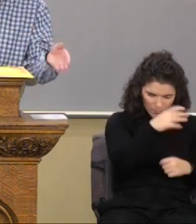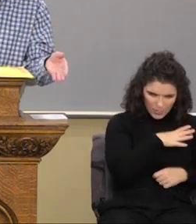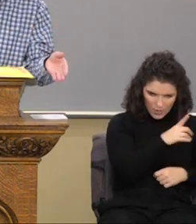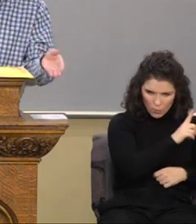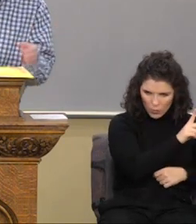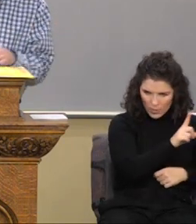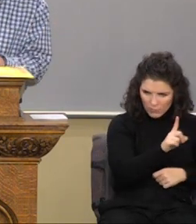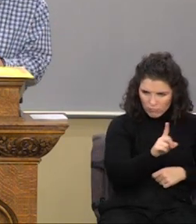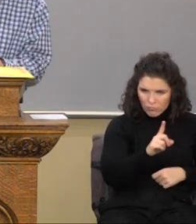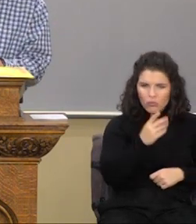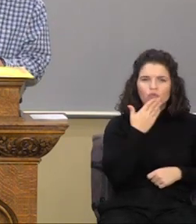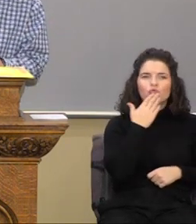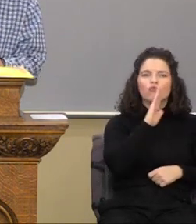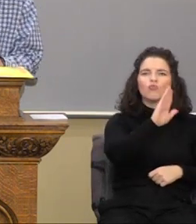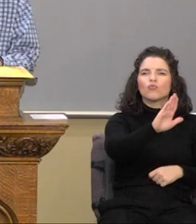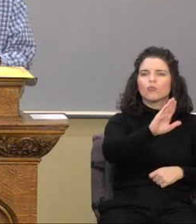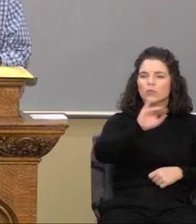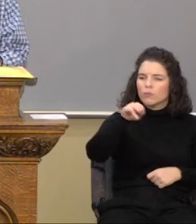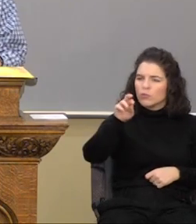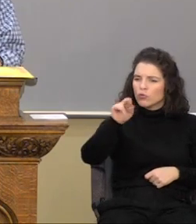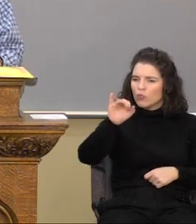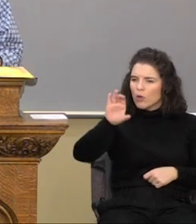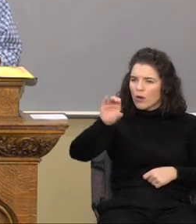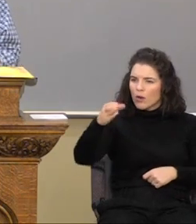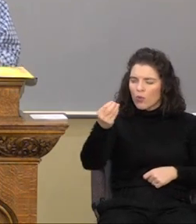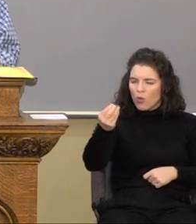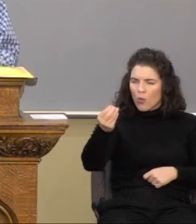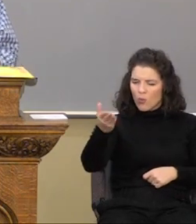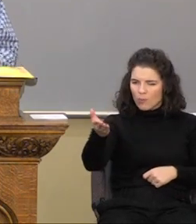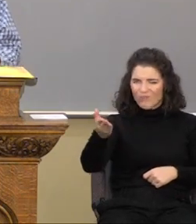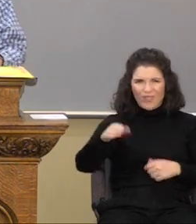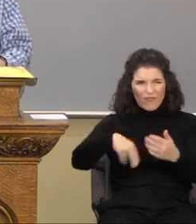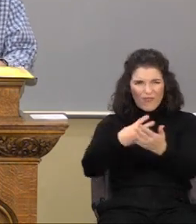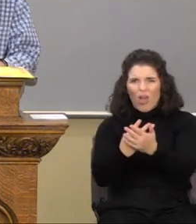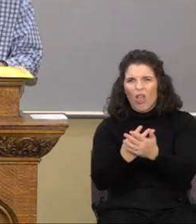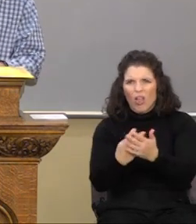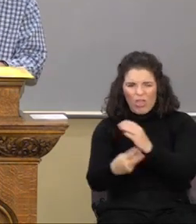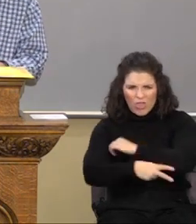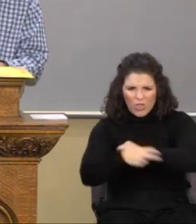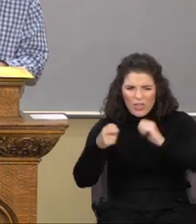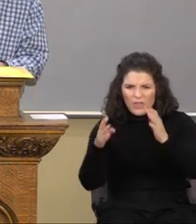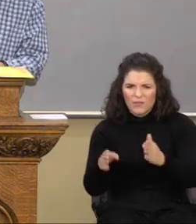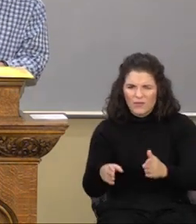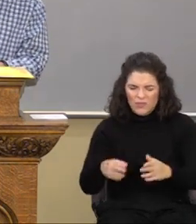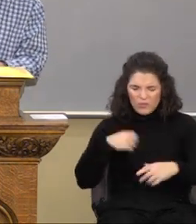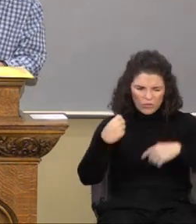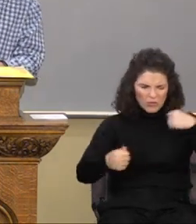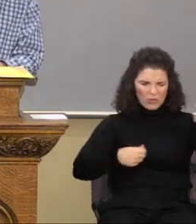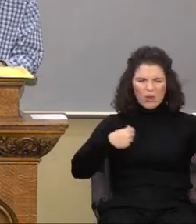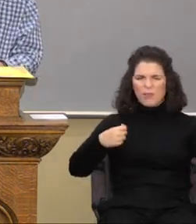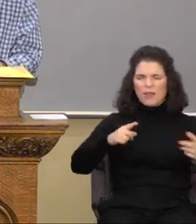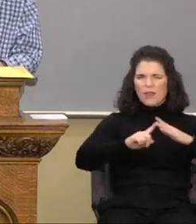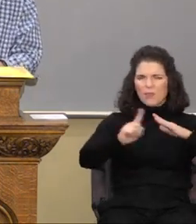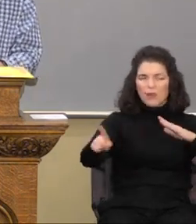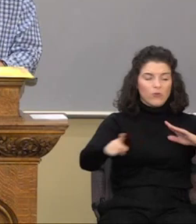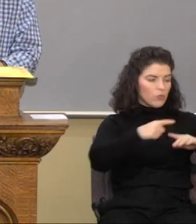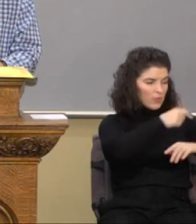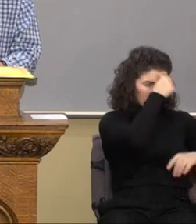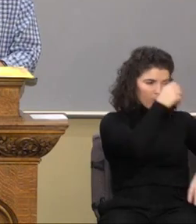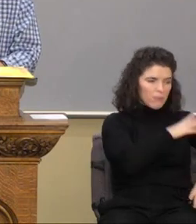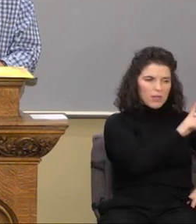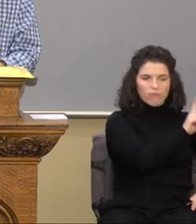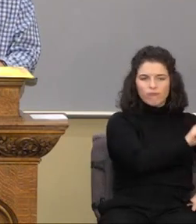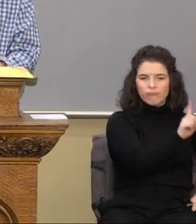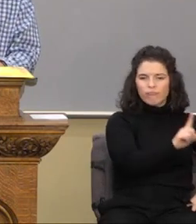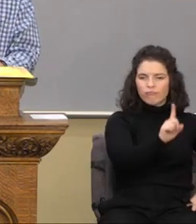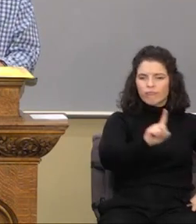among thieves, which stripped him of his raiment and wounded him and departed, leaving him half dead. Now, the guy's from Jerusalem, the